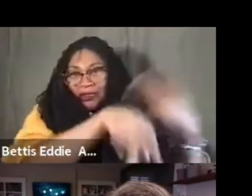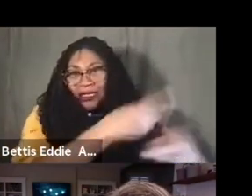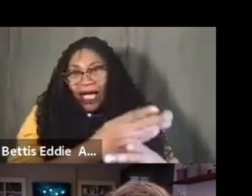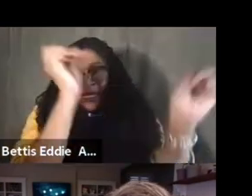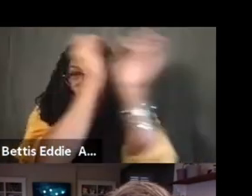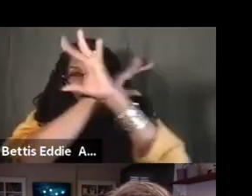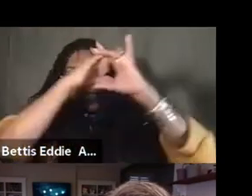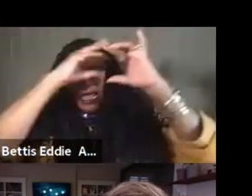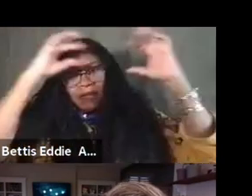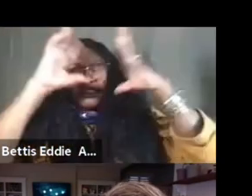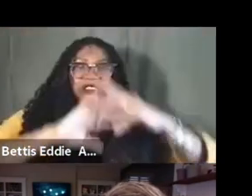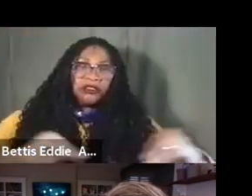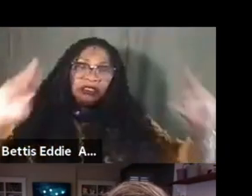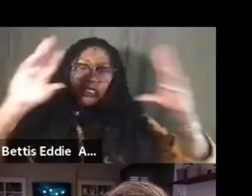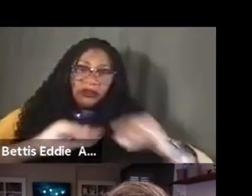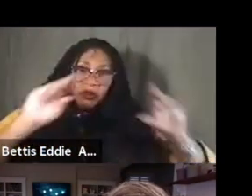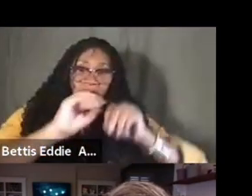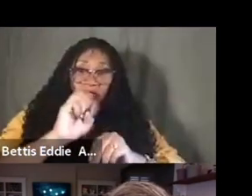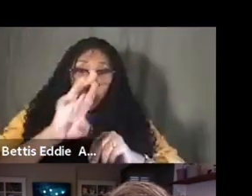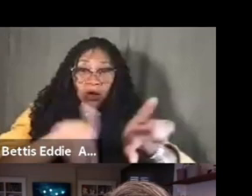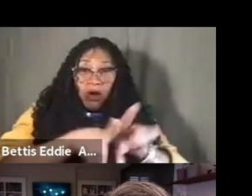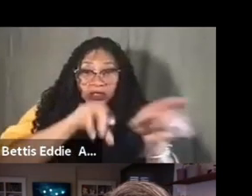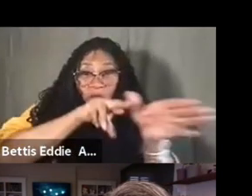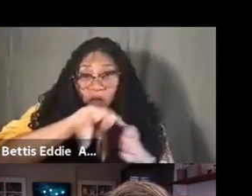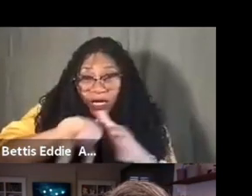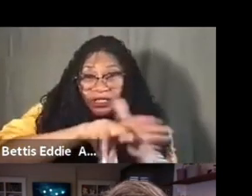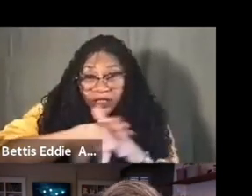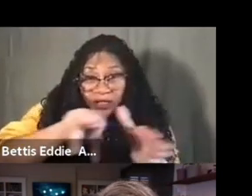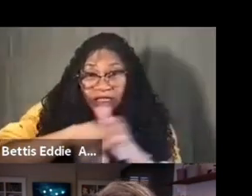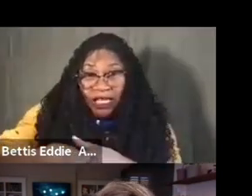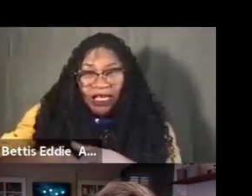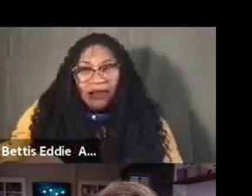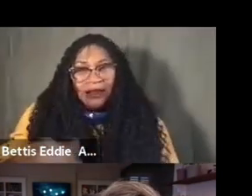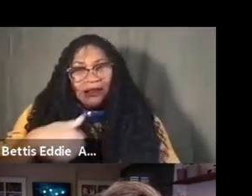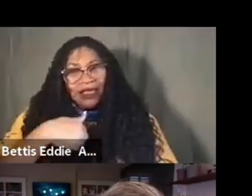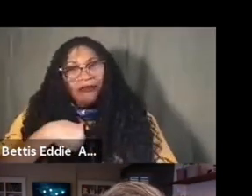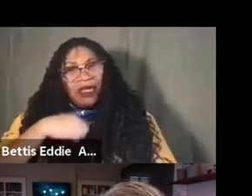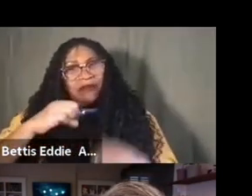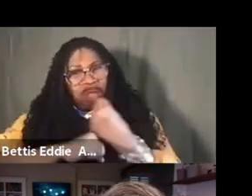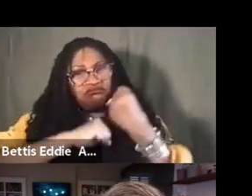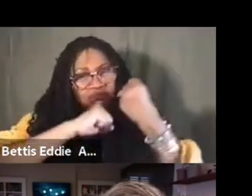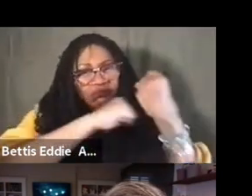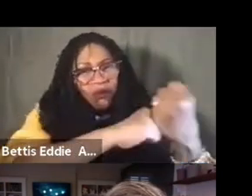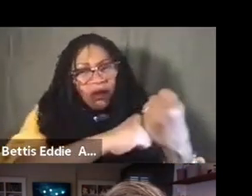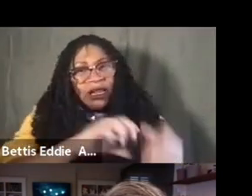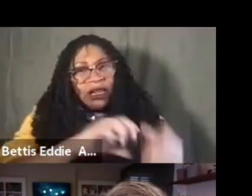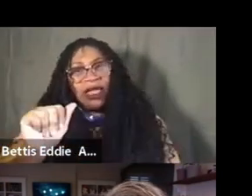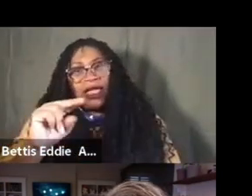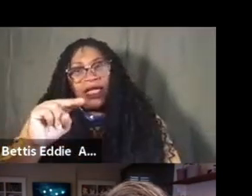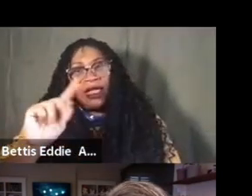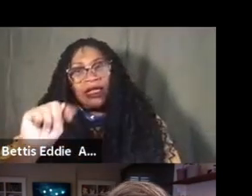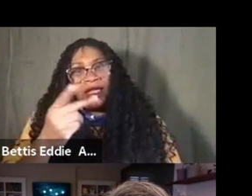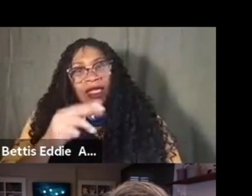and stories or research things that they would talk to me about, it gave me the framework that anthropology and society